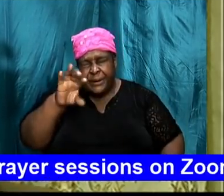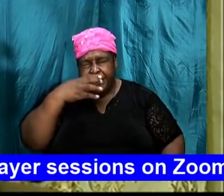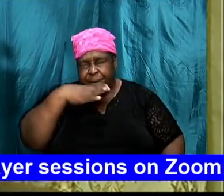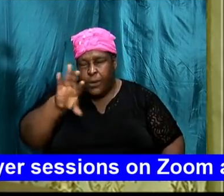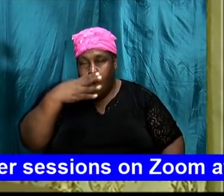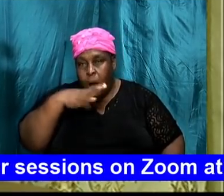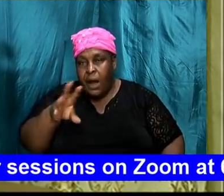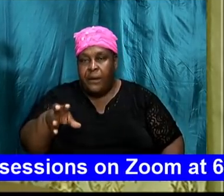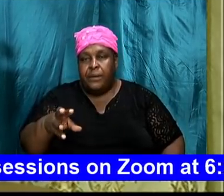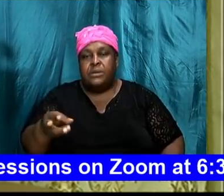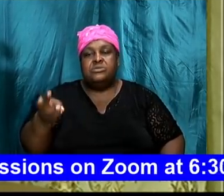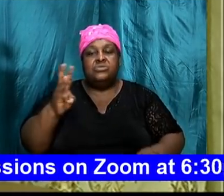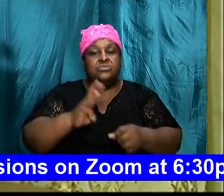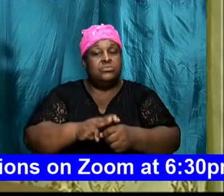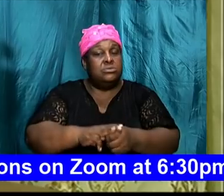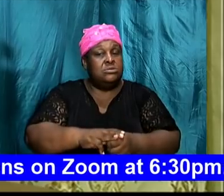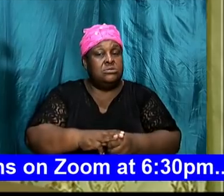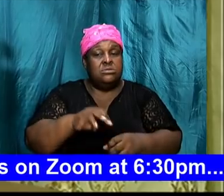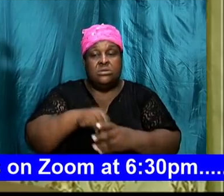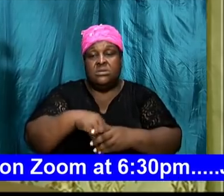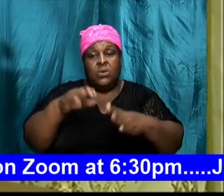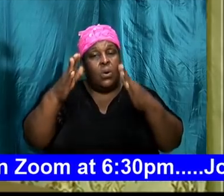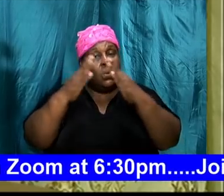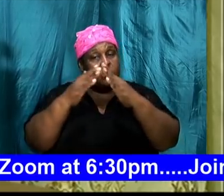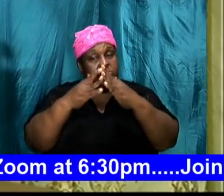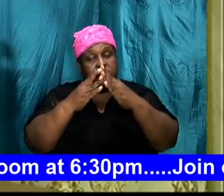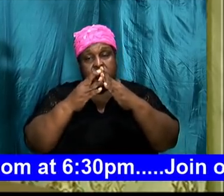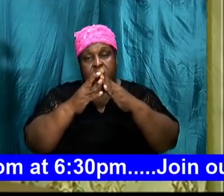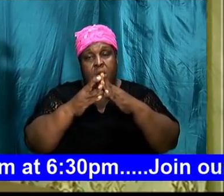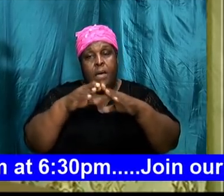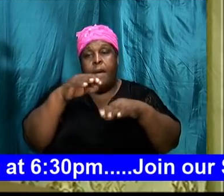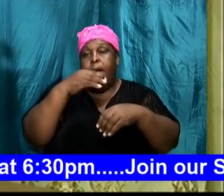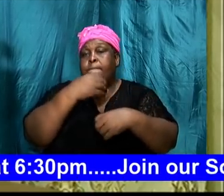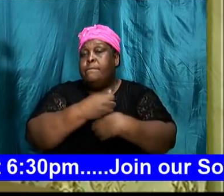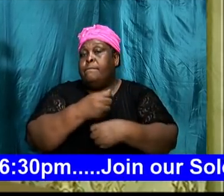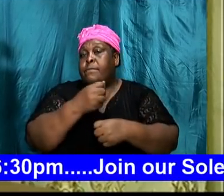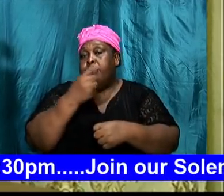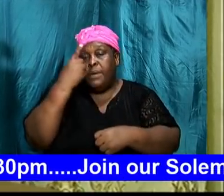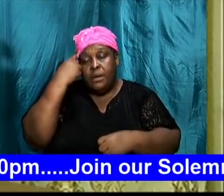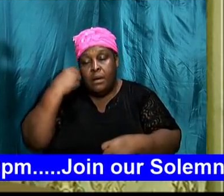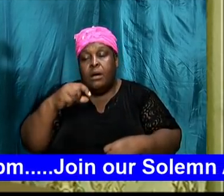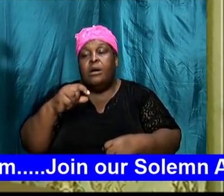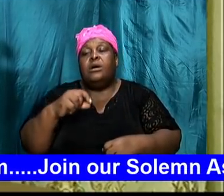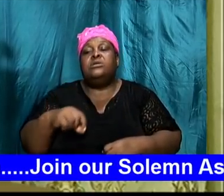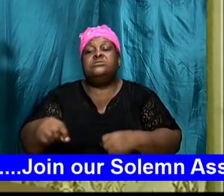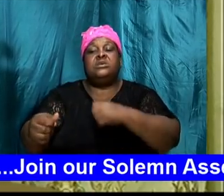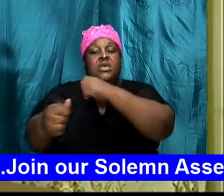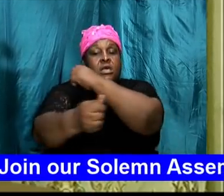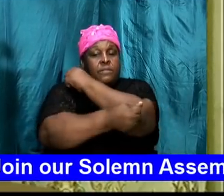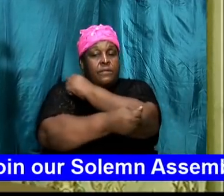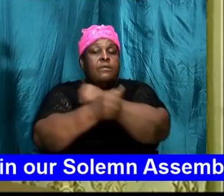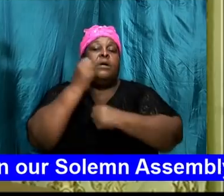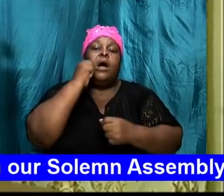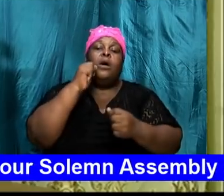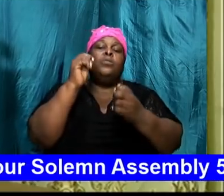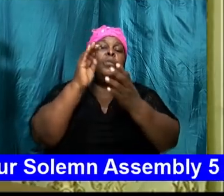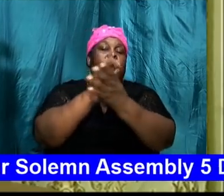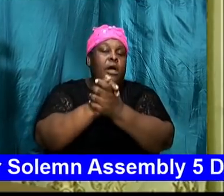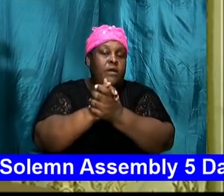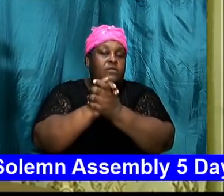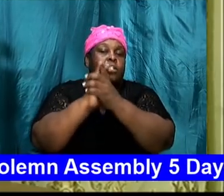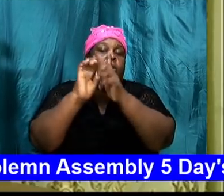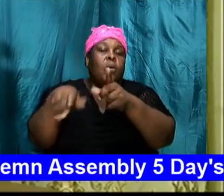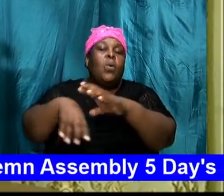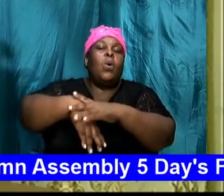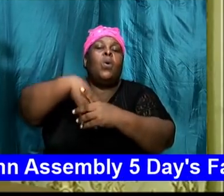swearing was in the house because they went outside of the will of God